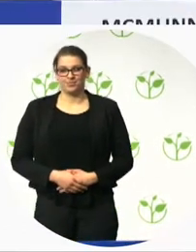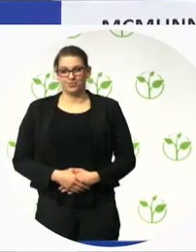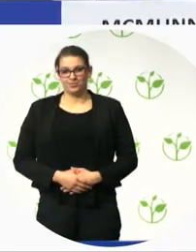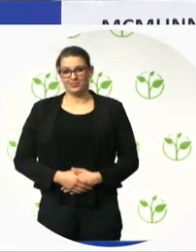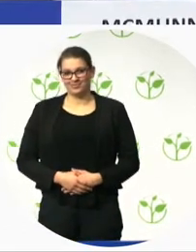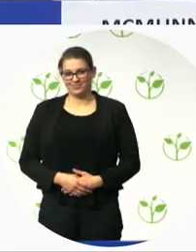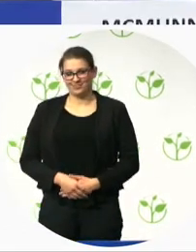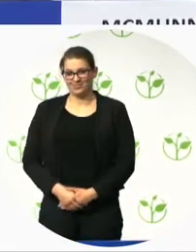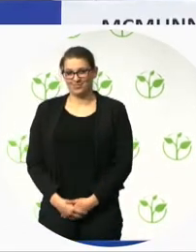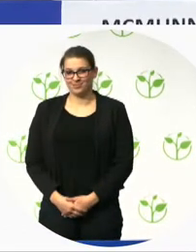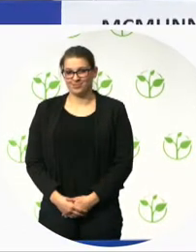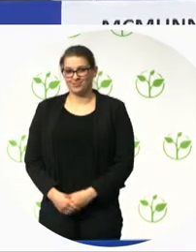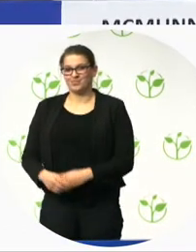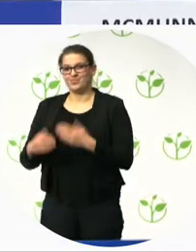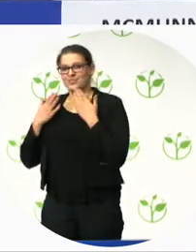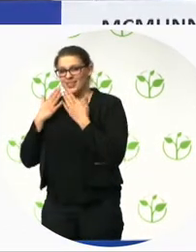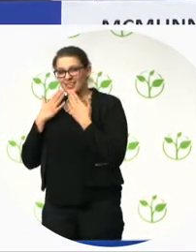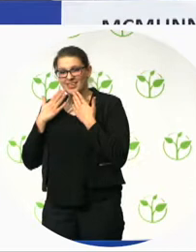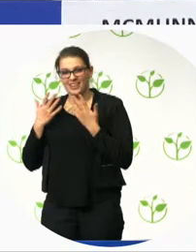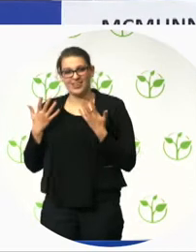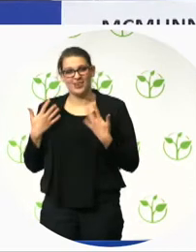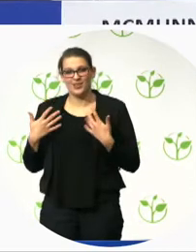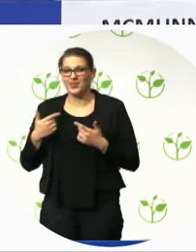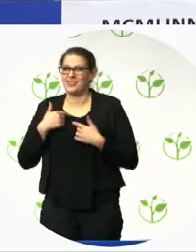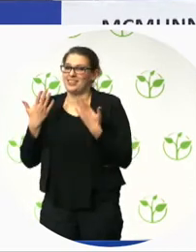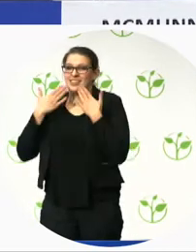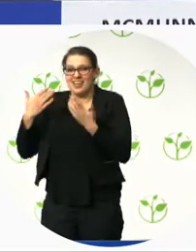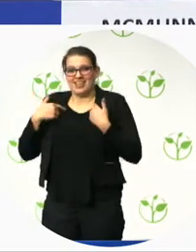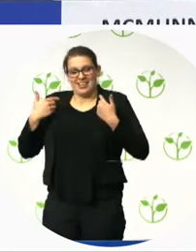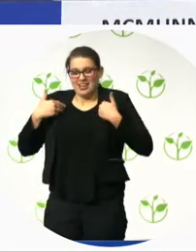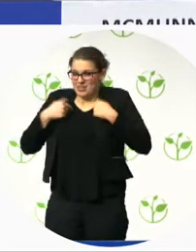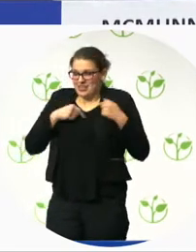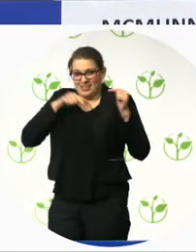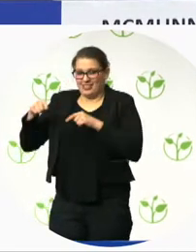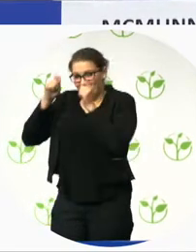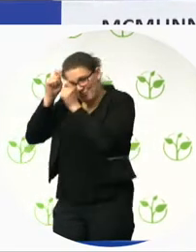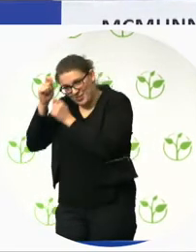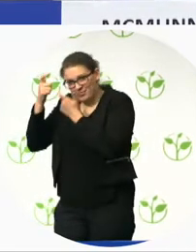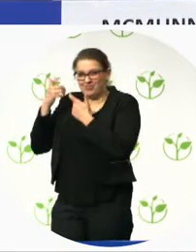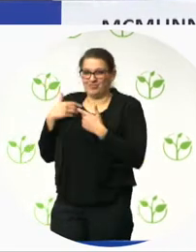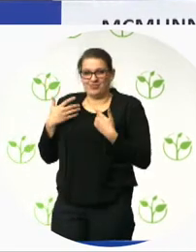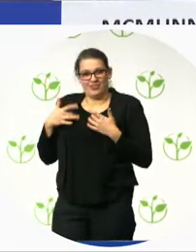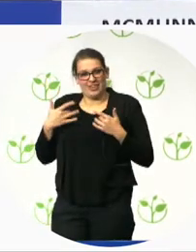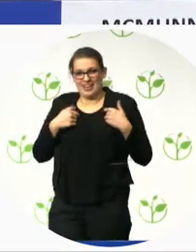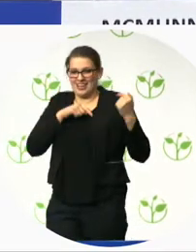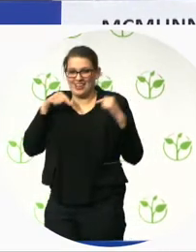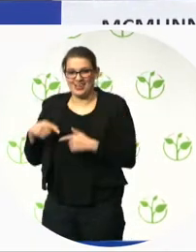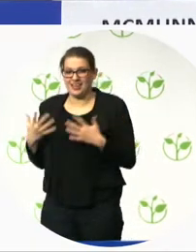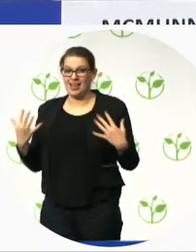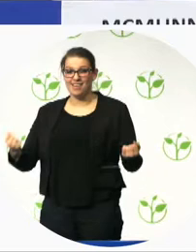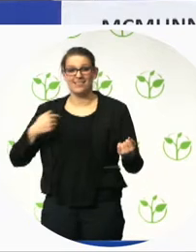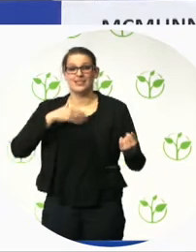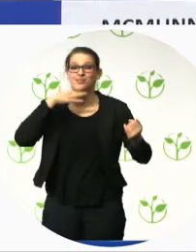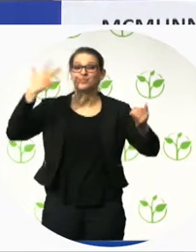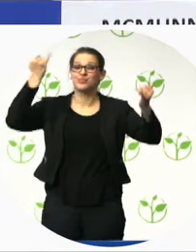in such an event as this, to bring so many good ideas and diverse thinking around the same problems and to the